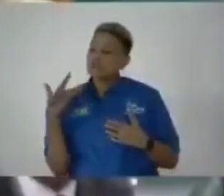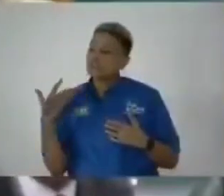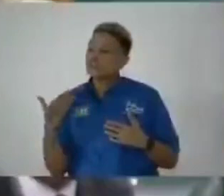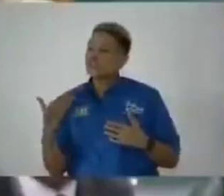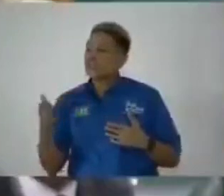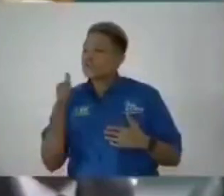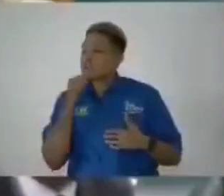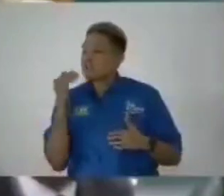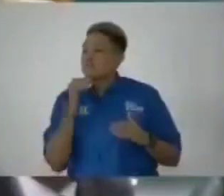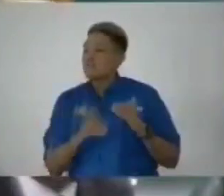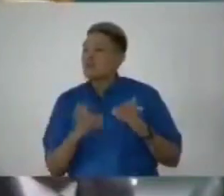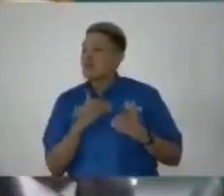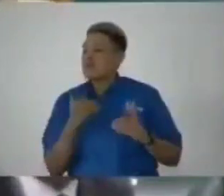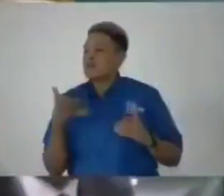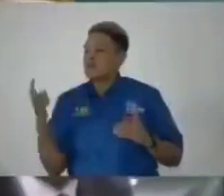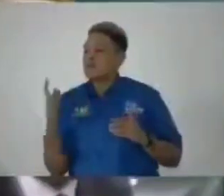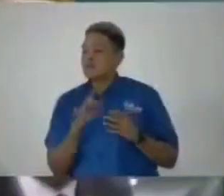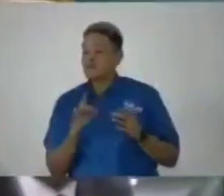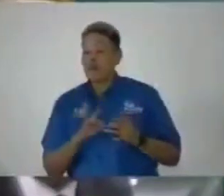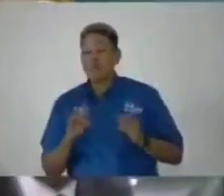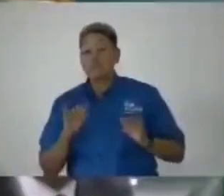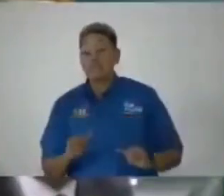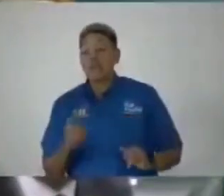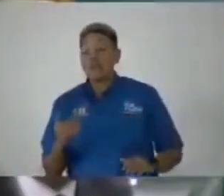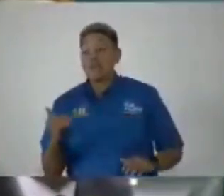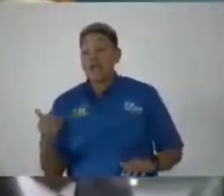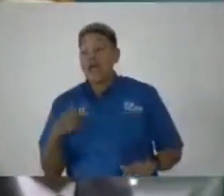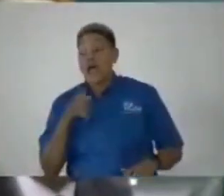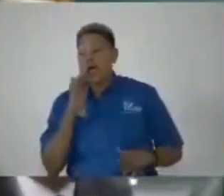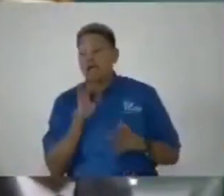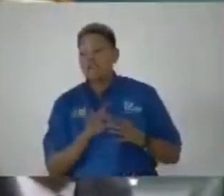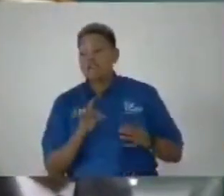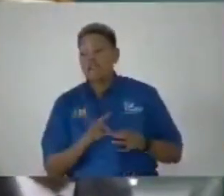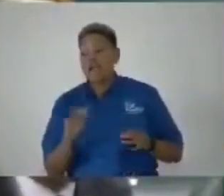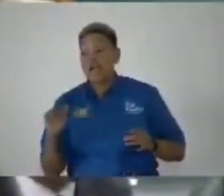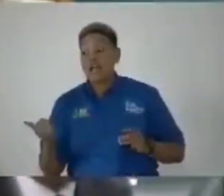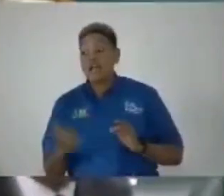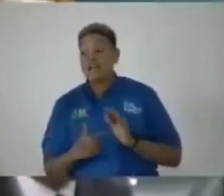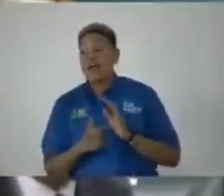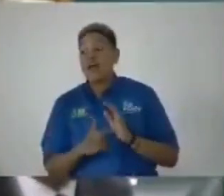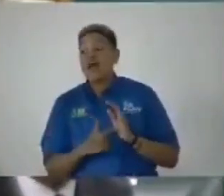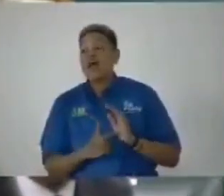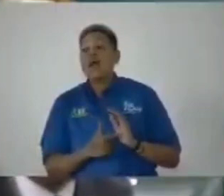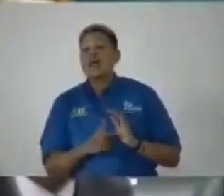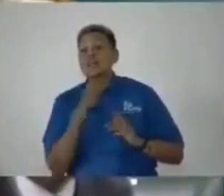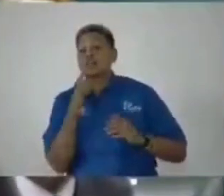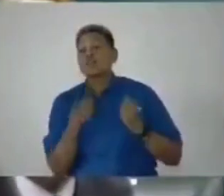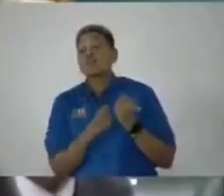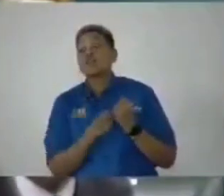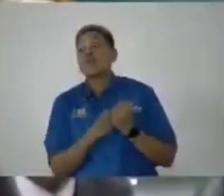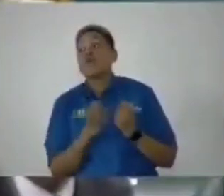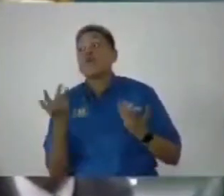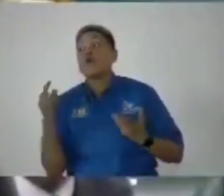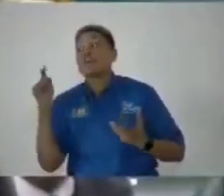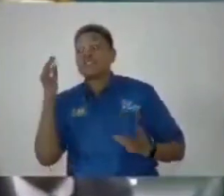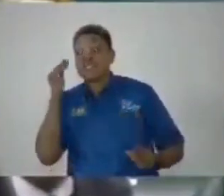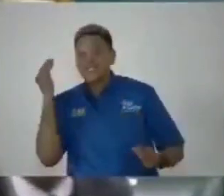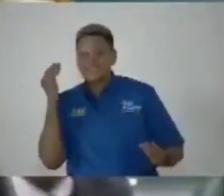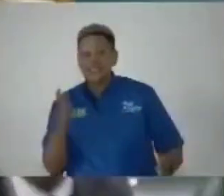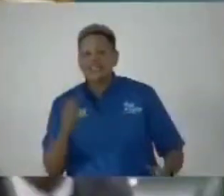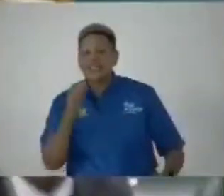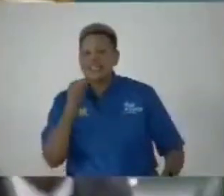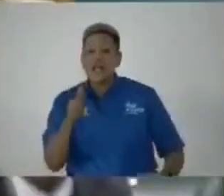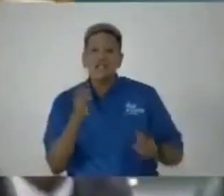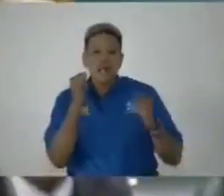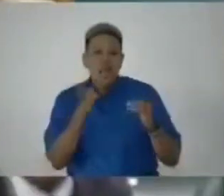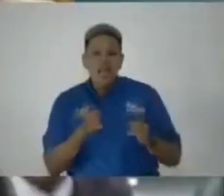unfairness that the member has spoken about. And I was articulating another example to support that what he's saying is not an